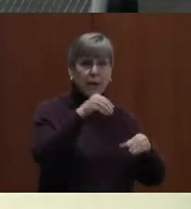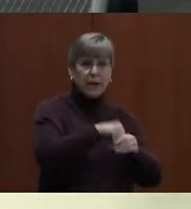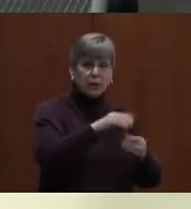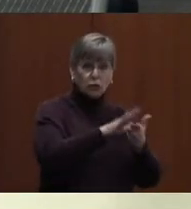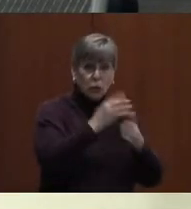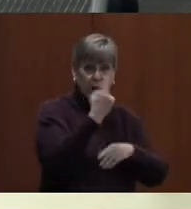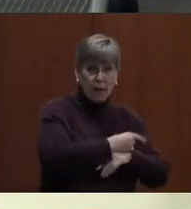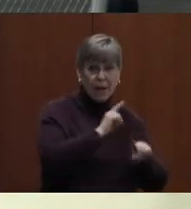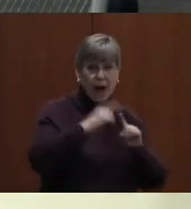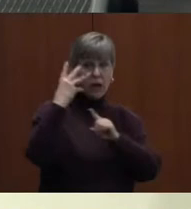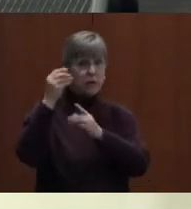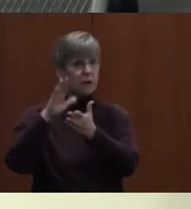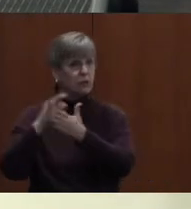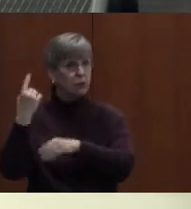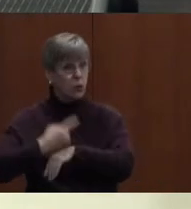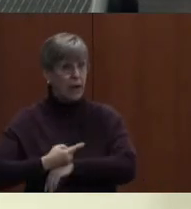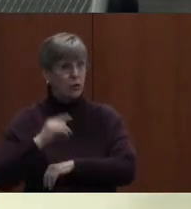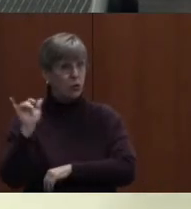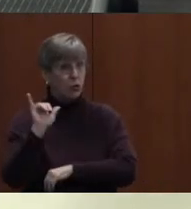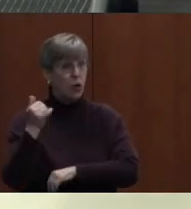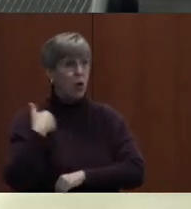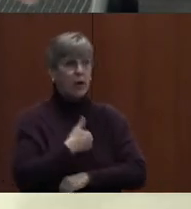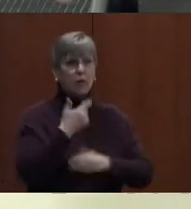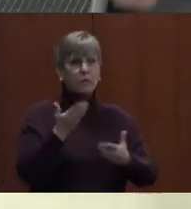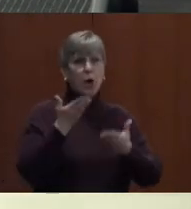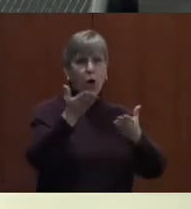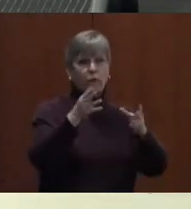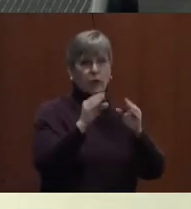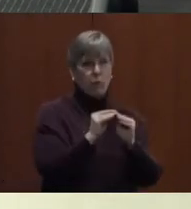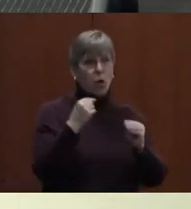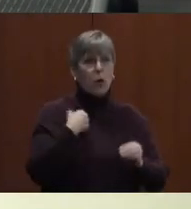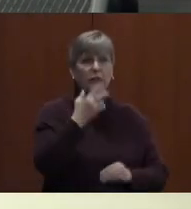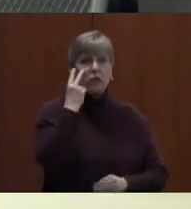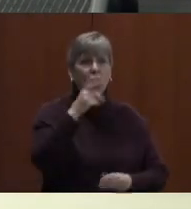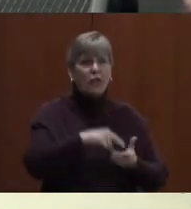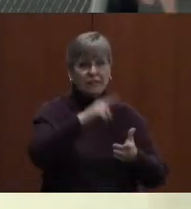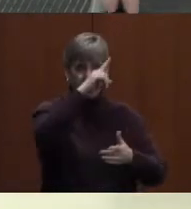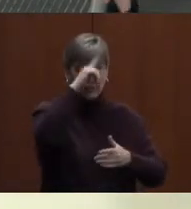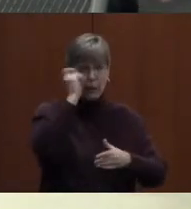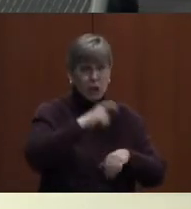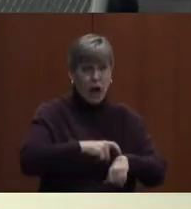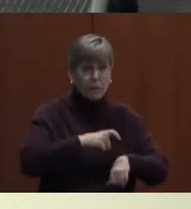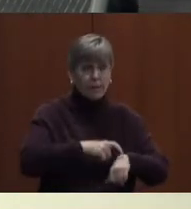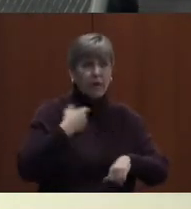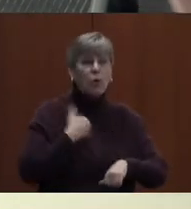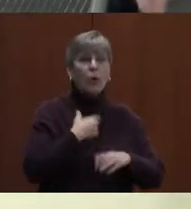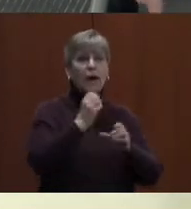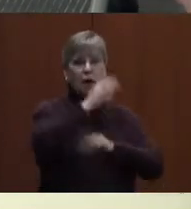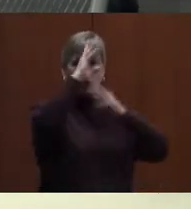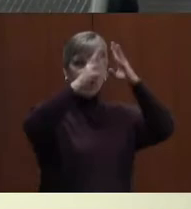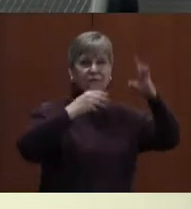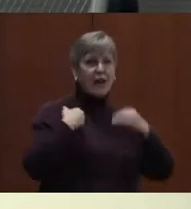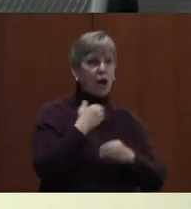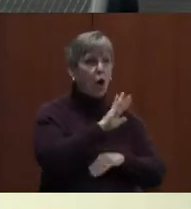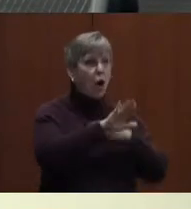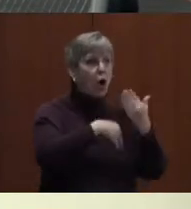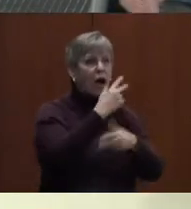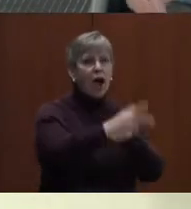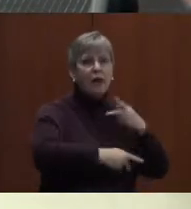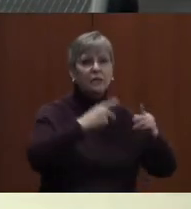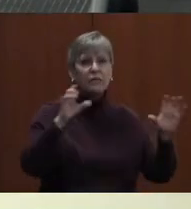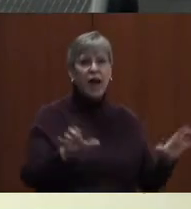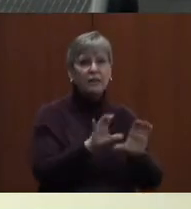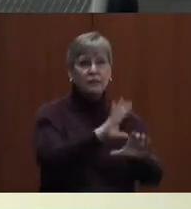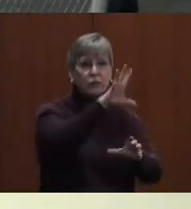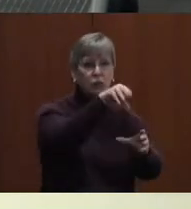day, but also outside the school day. We can be offering more. We saw it this summer where we got creative and had all sorts of activities